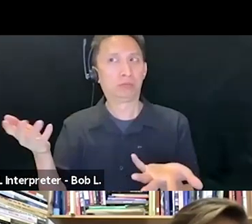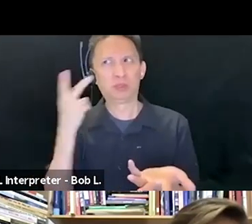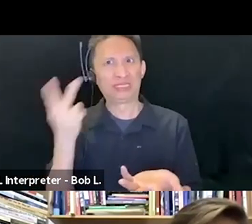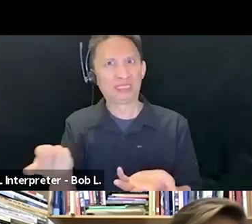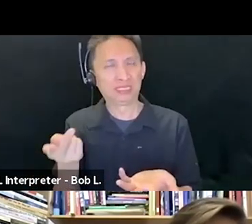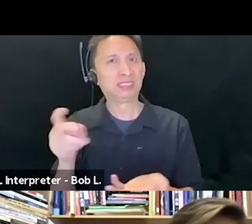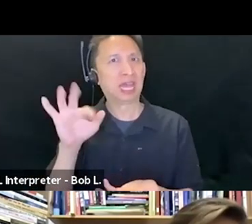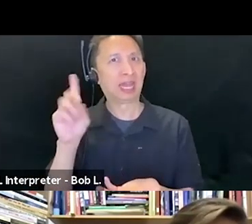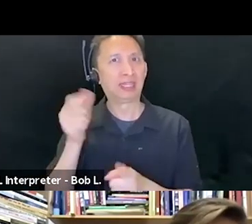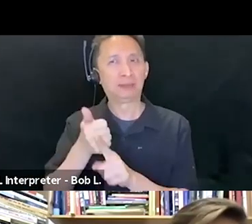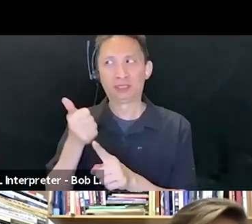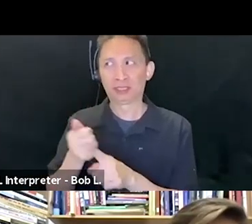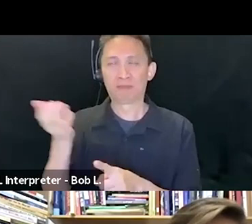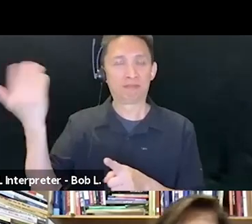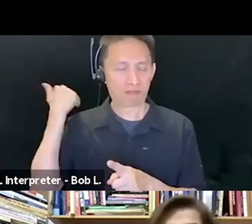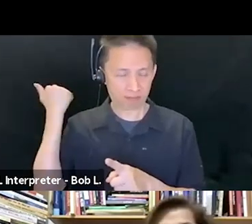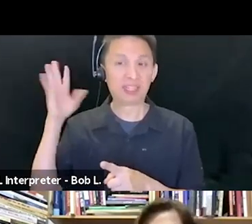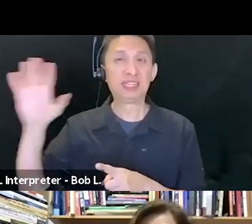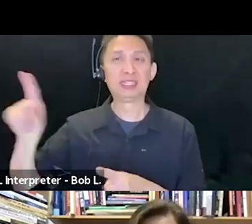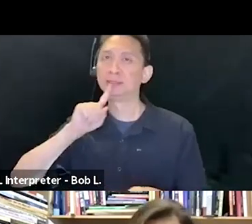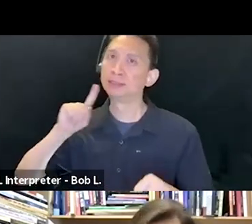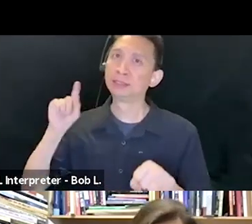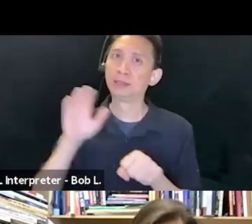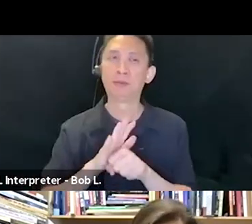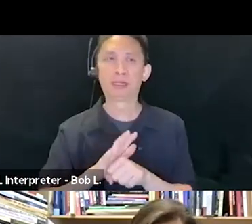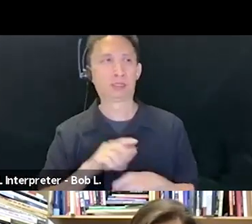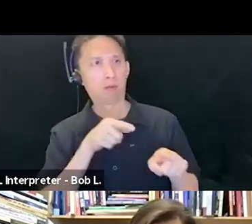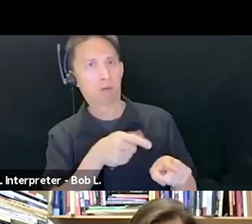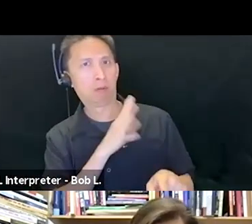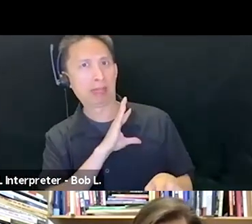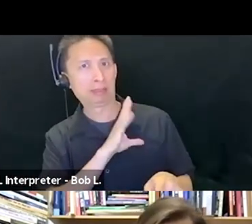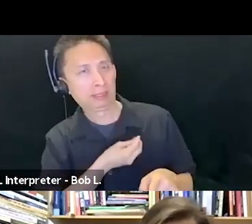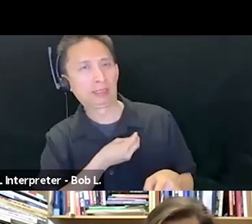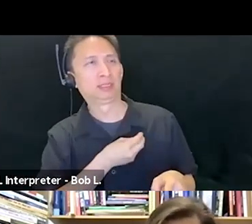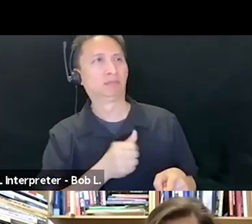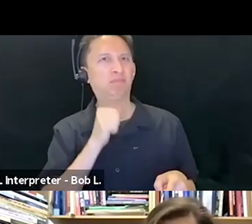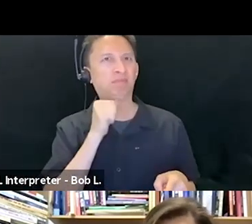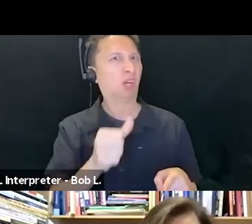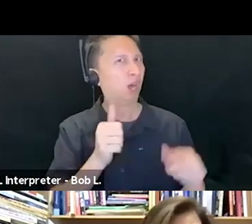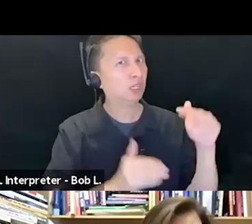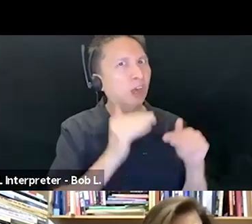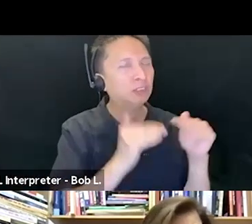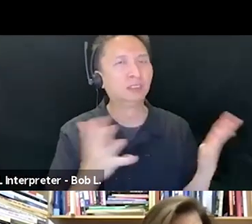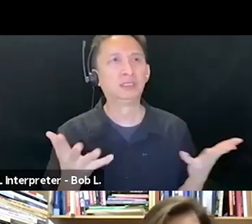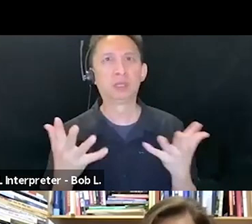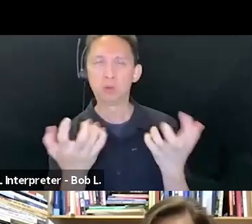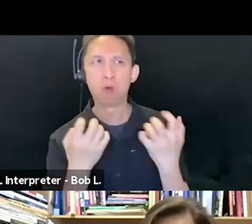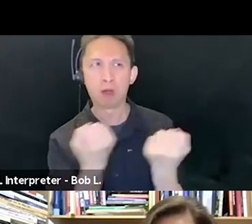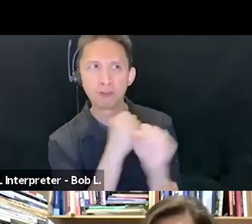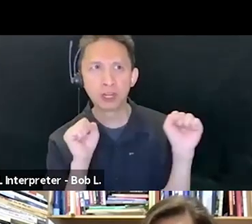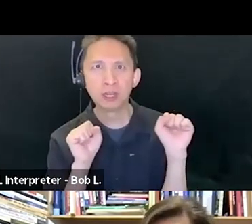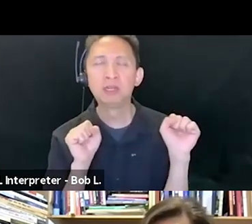substantial and enduring commitment to Palestinian injustice and freedom surely survives those who are more interested in